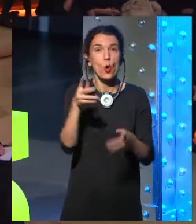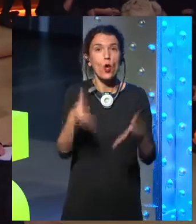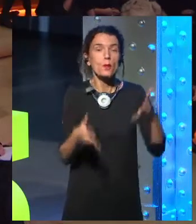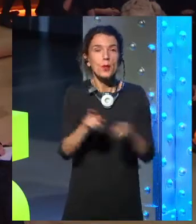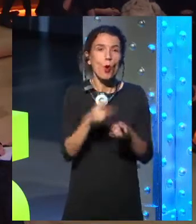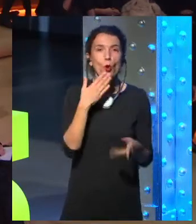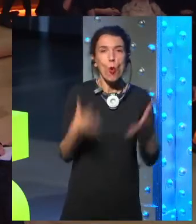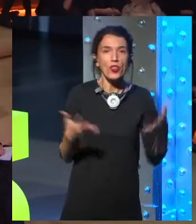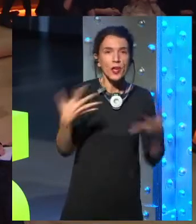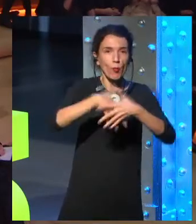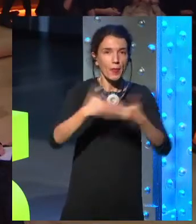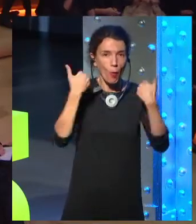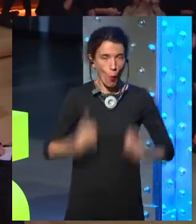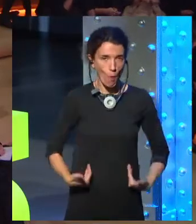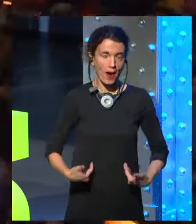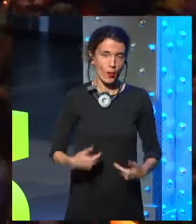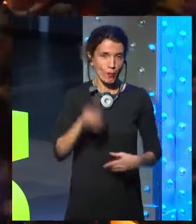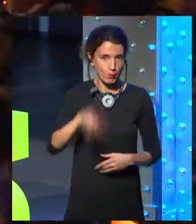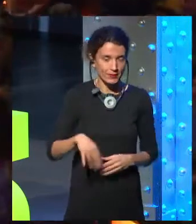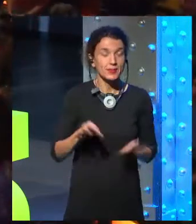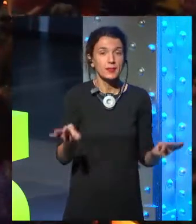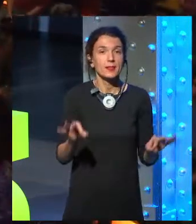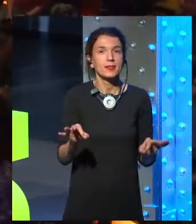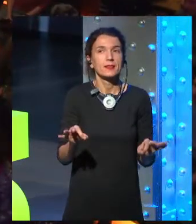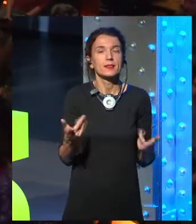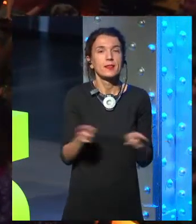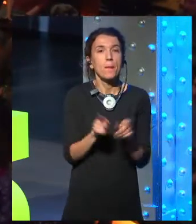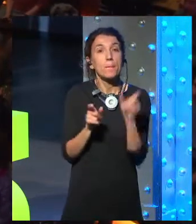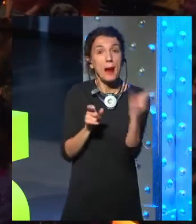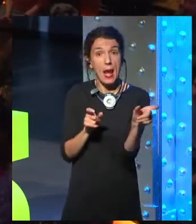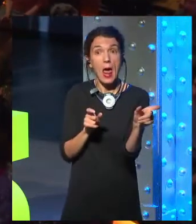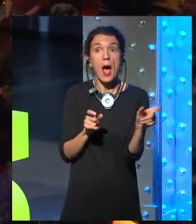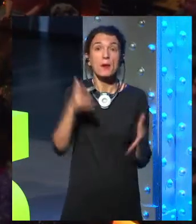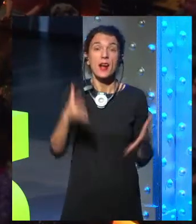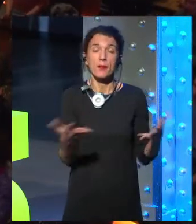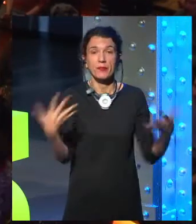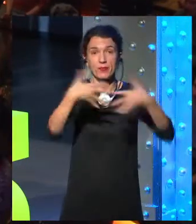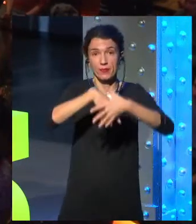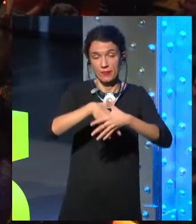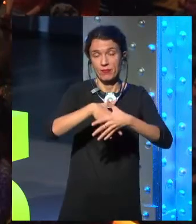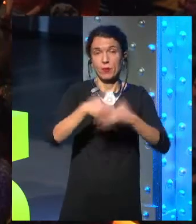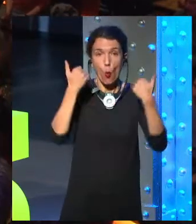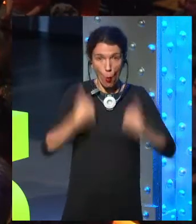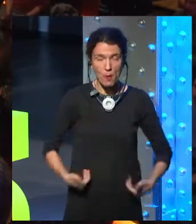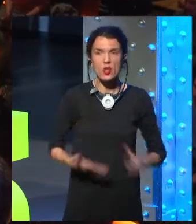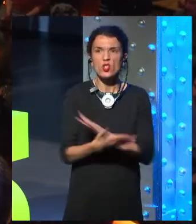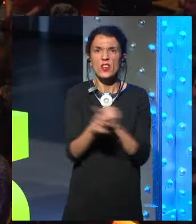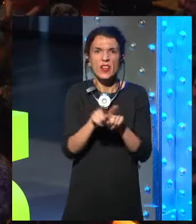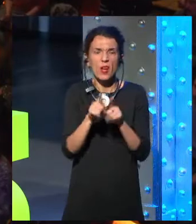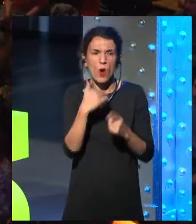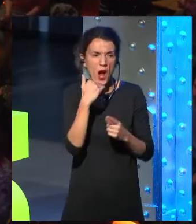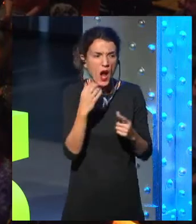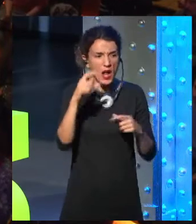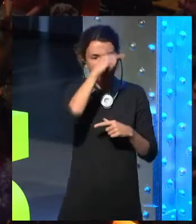But the idea behind the word cyborg is not that we're a Terminator or a Robocop. It's that every time you interact with a piece of